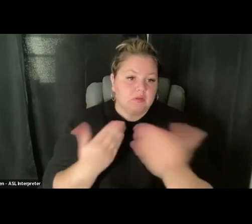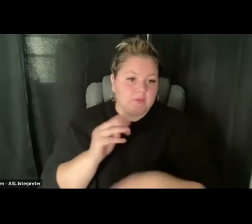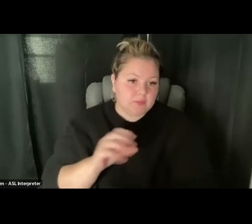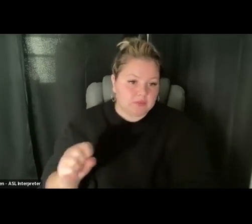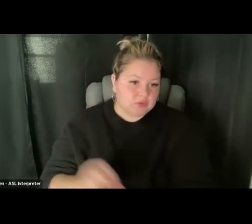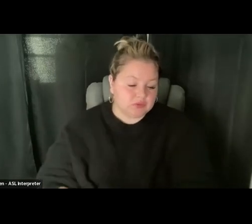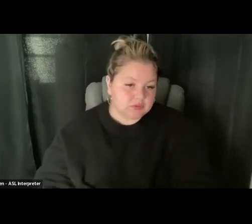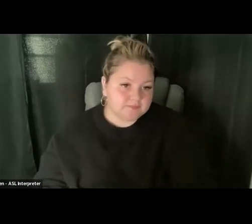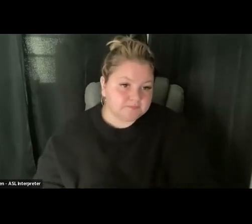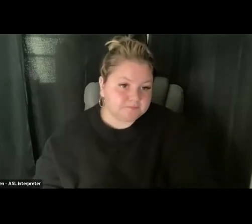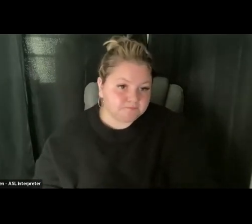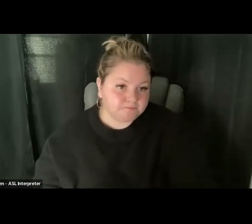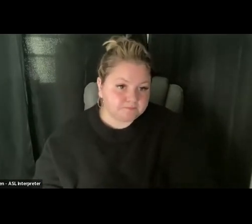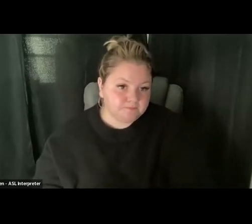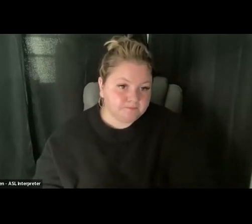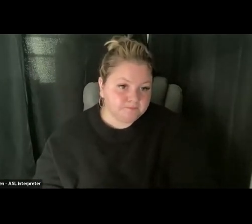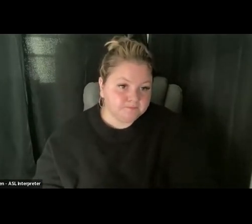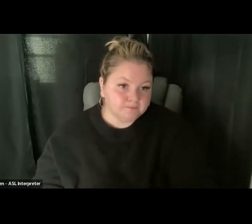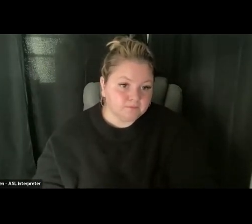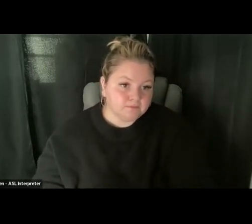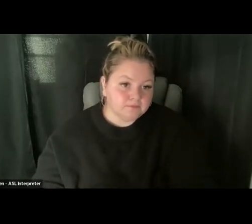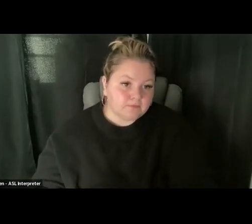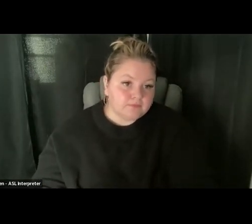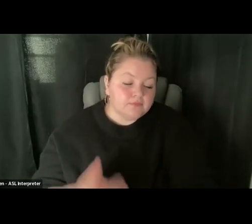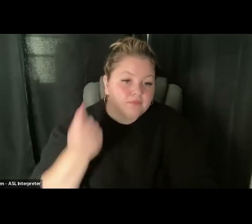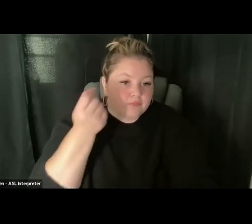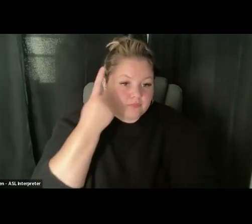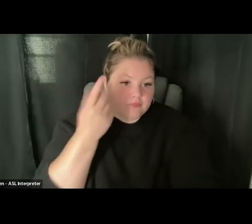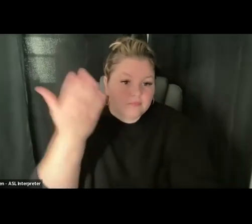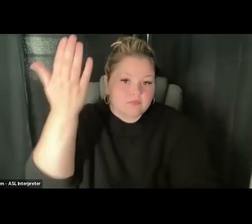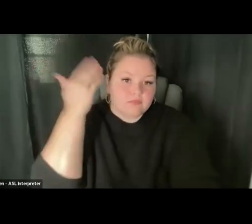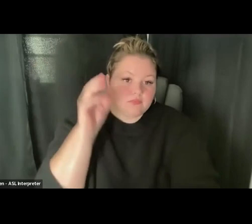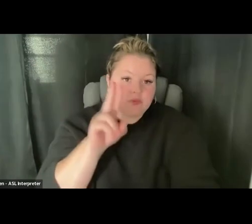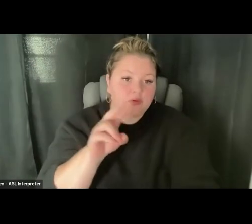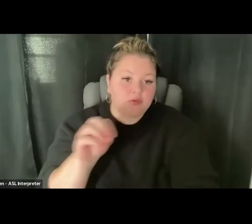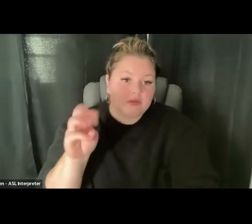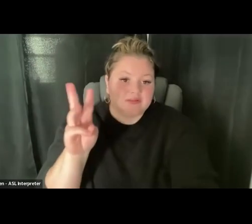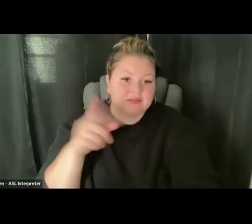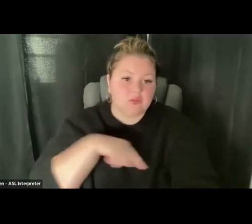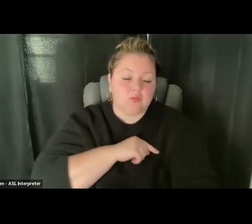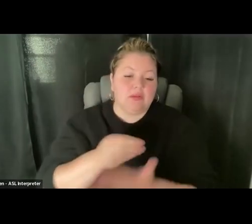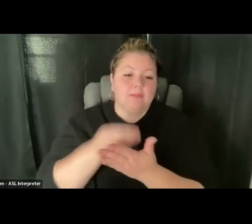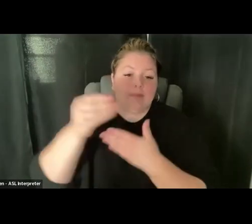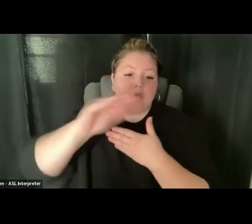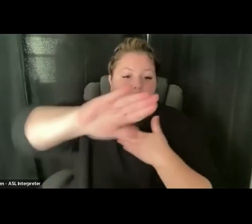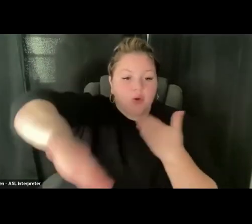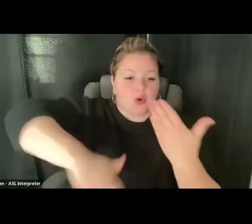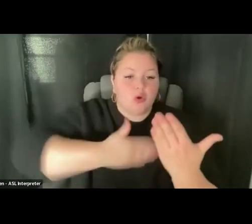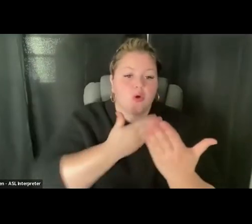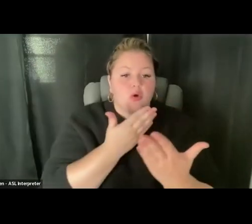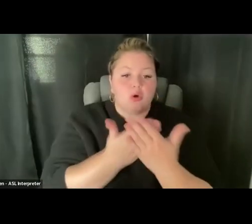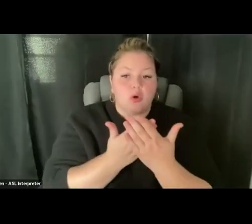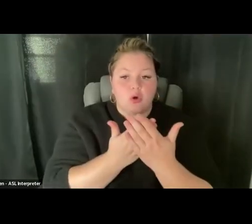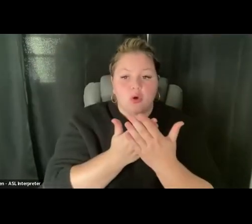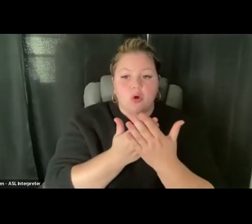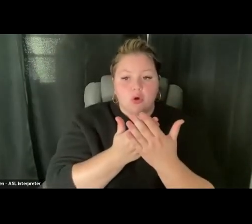aspect is back in 2006 we purchased all of the auto mark voter assist terminals to be